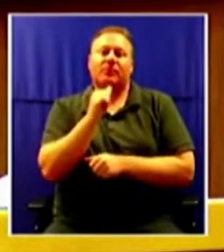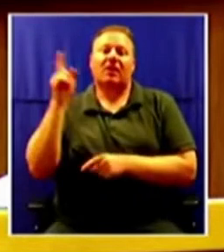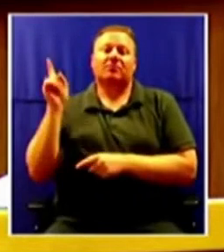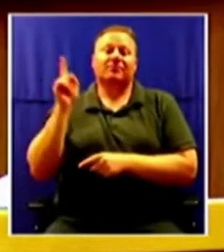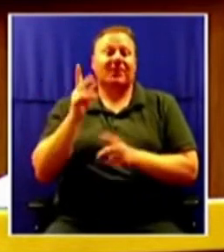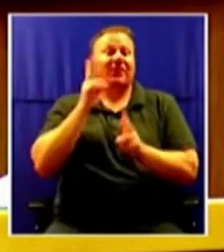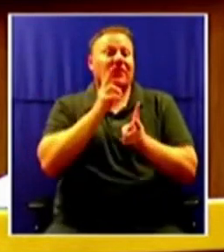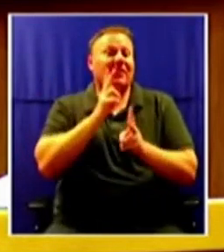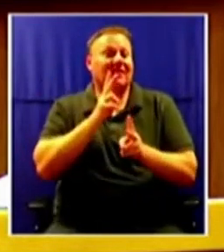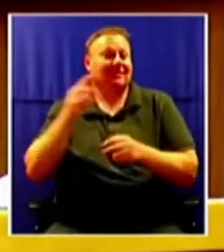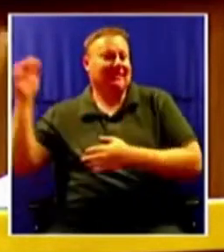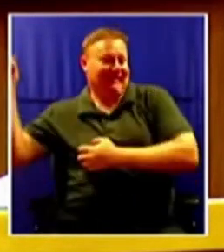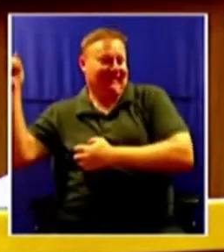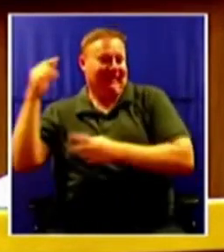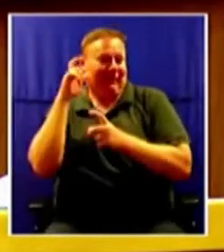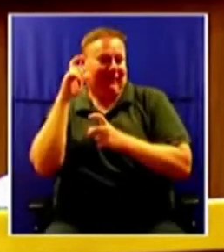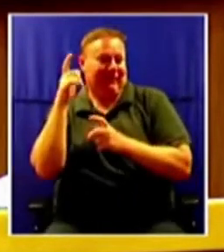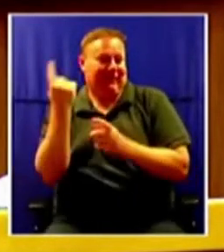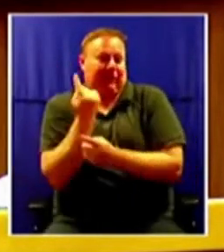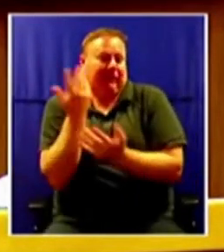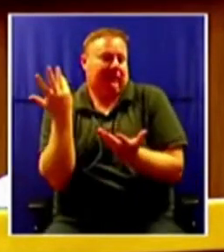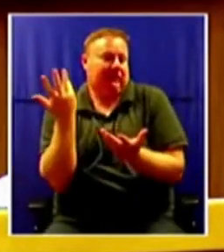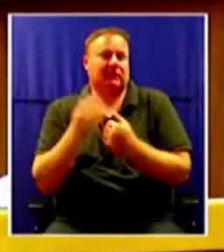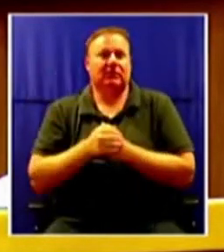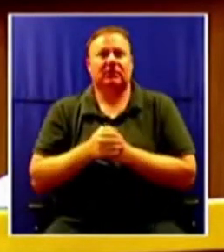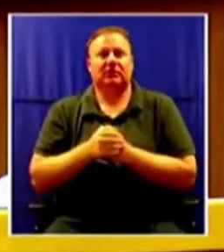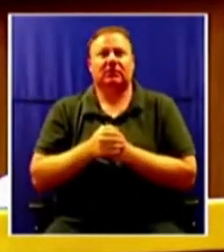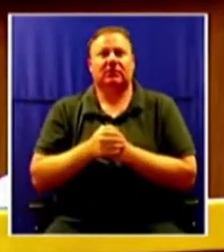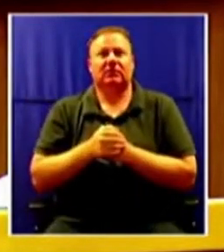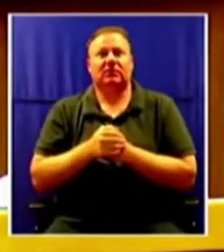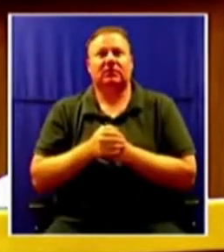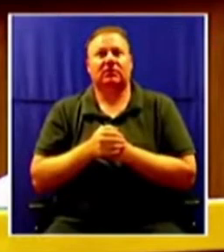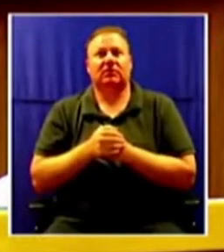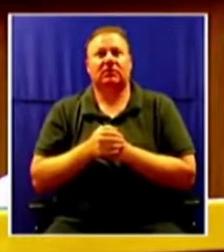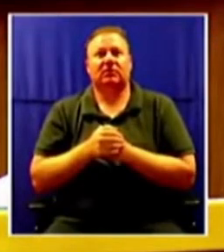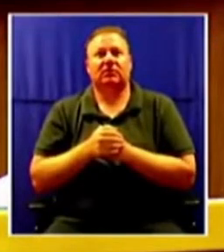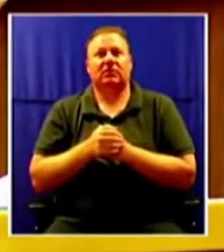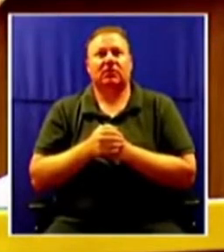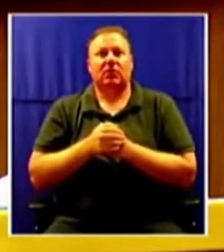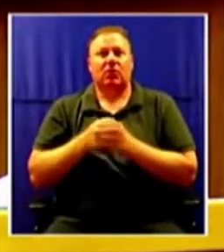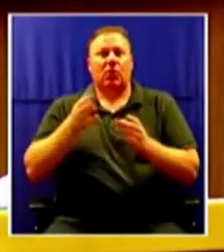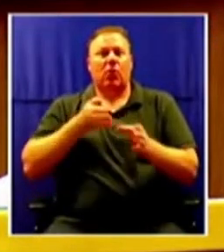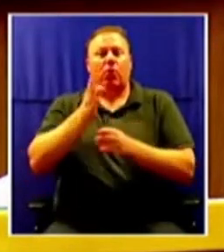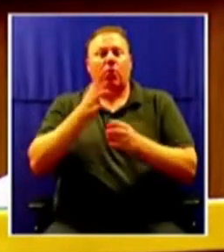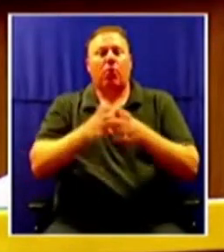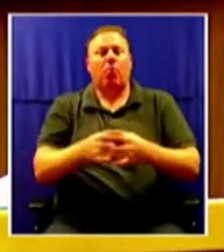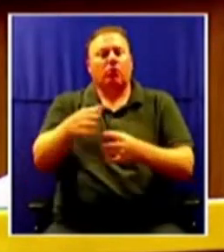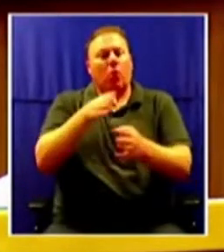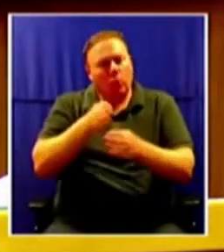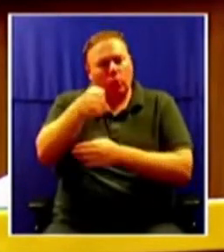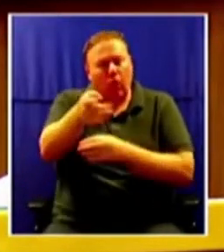way just to pose for pictures. You drove over the deep portholes in every street of Standerton, and yet you posed for pictures.